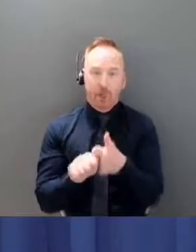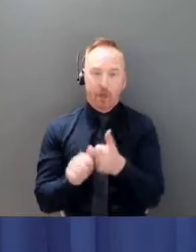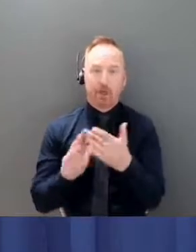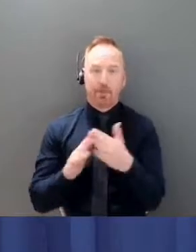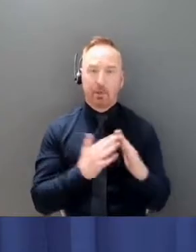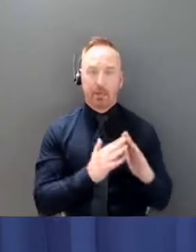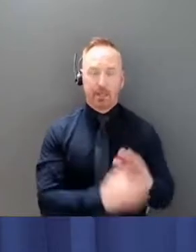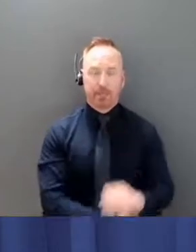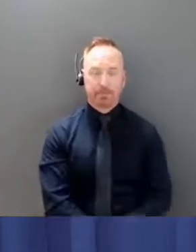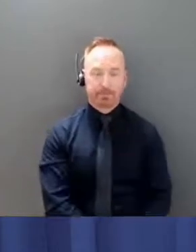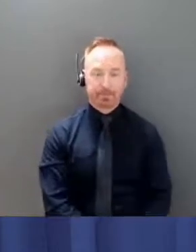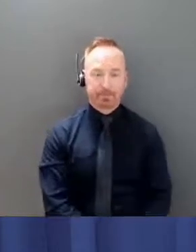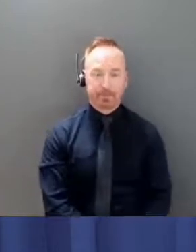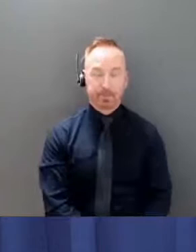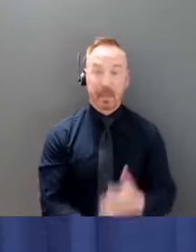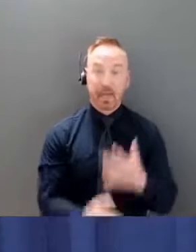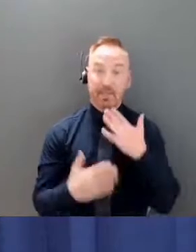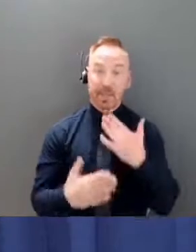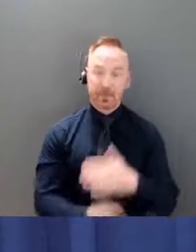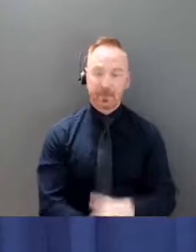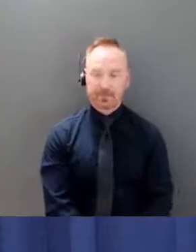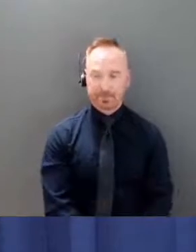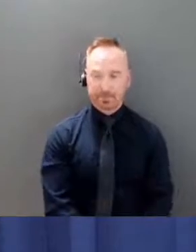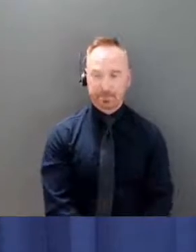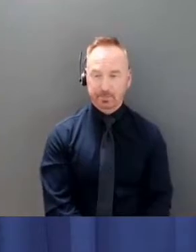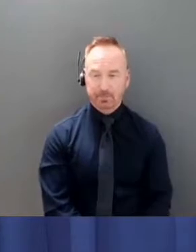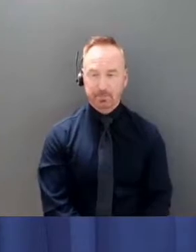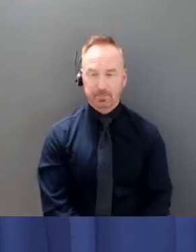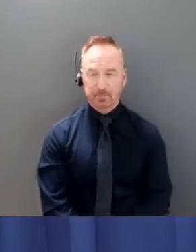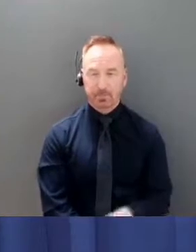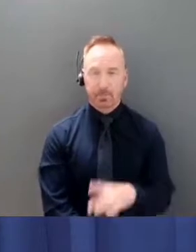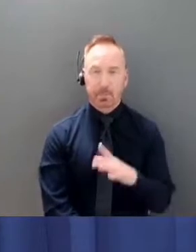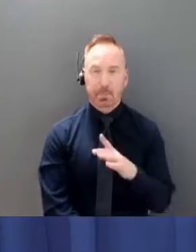Thank you. And finally, Laurie, Laura Borrell.